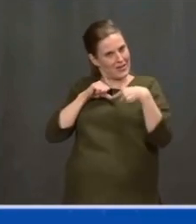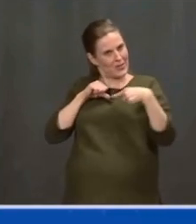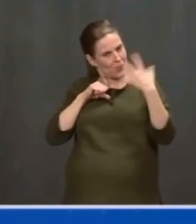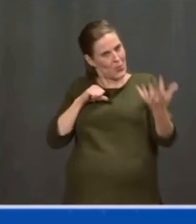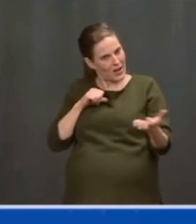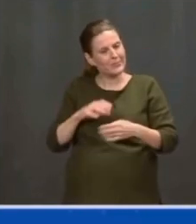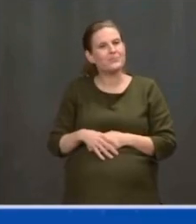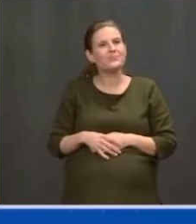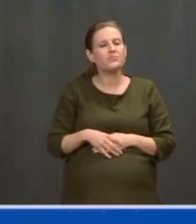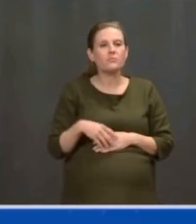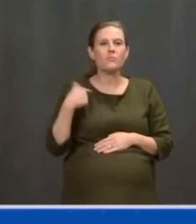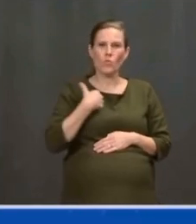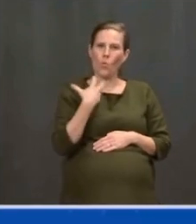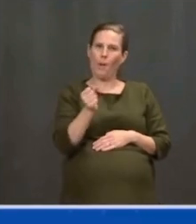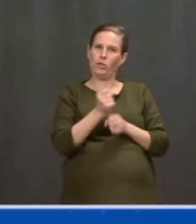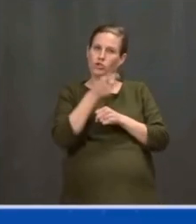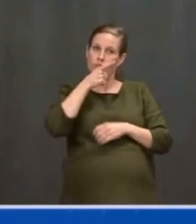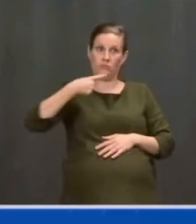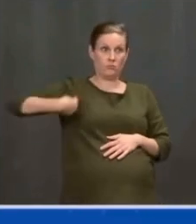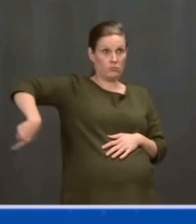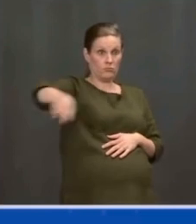that we buy America.